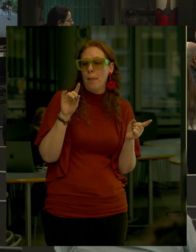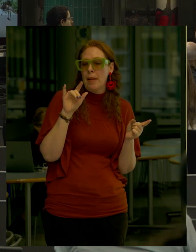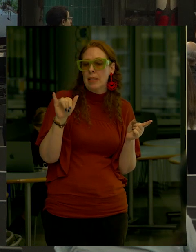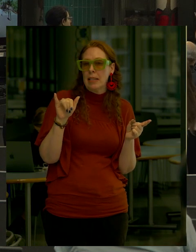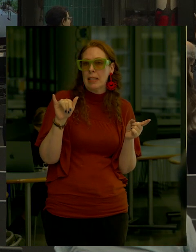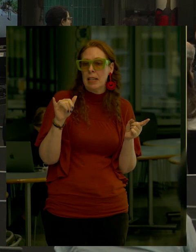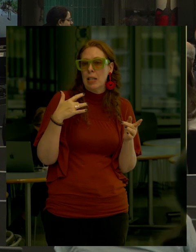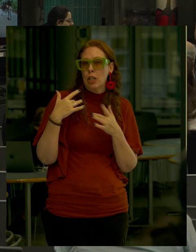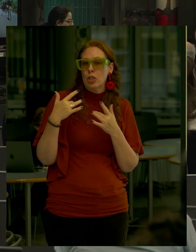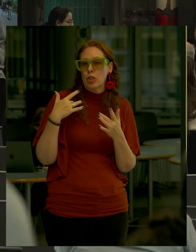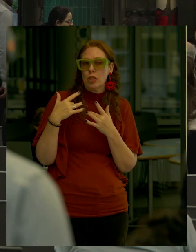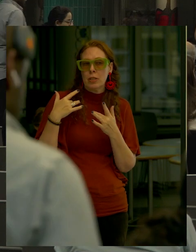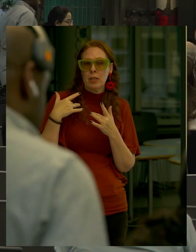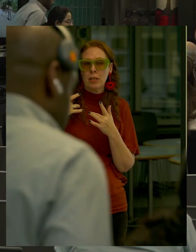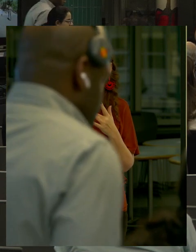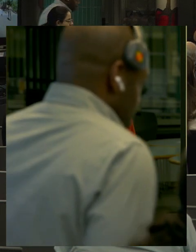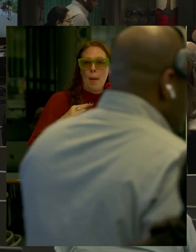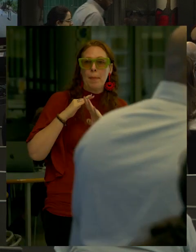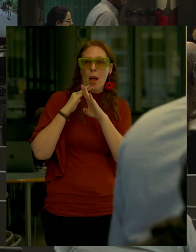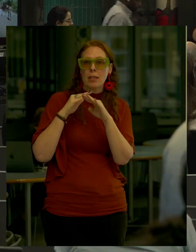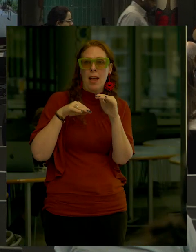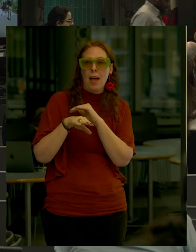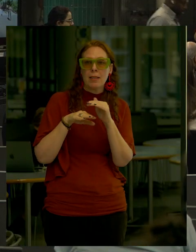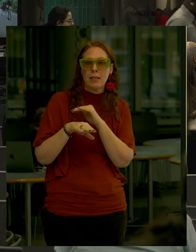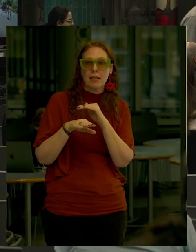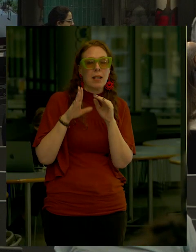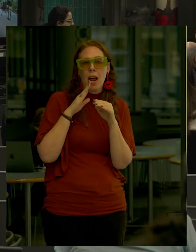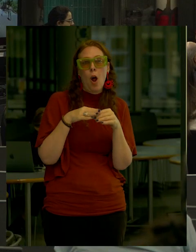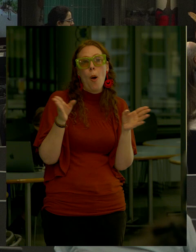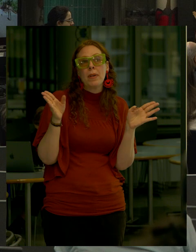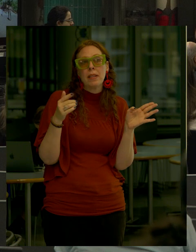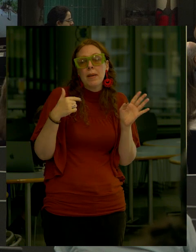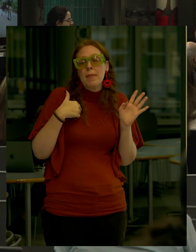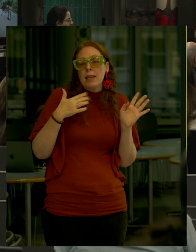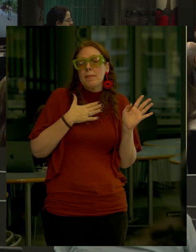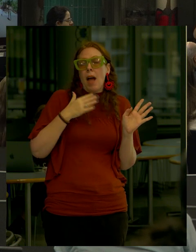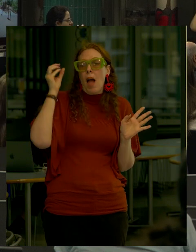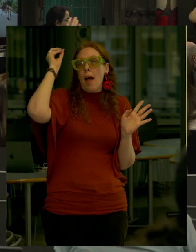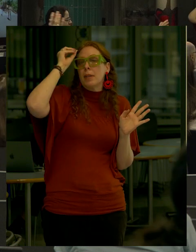is of concern And I think it actually blocks access not opens it but that's my opinion